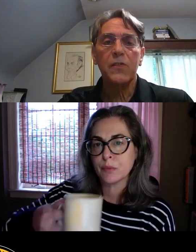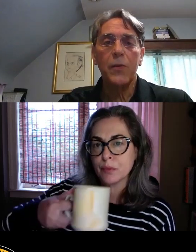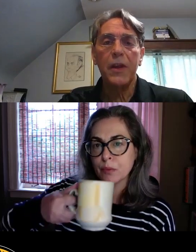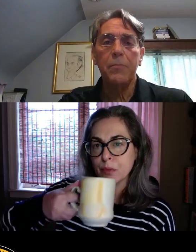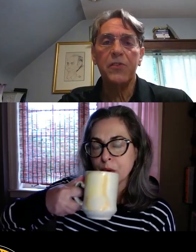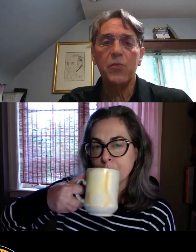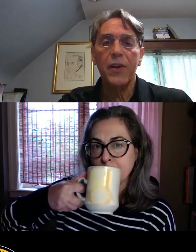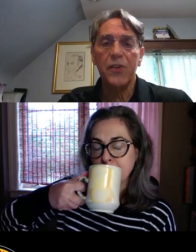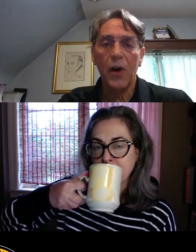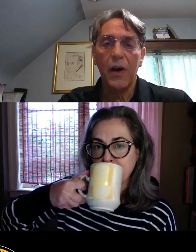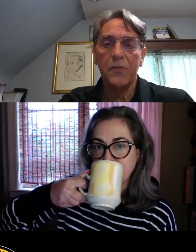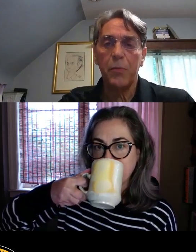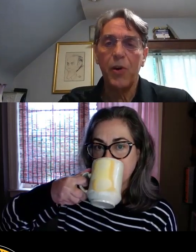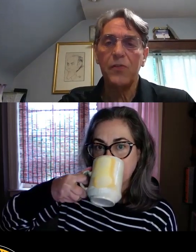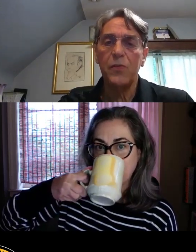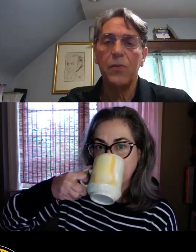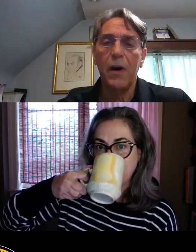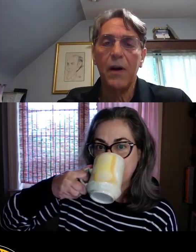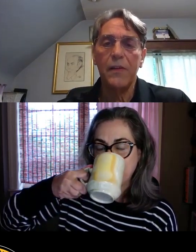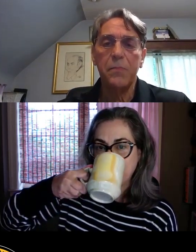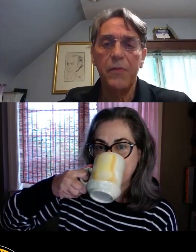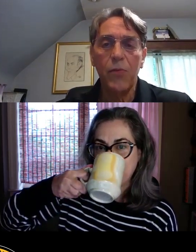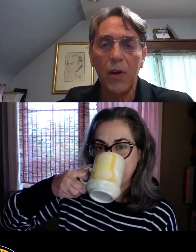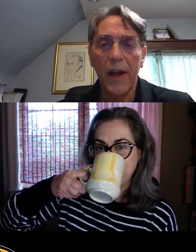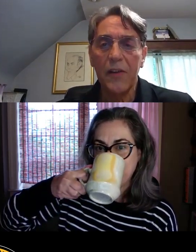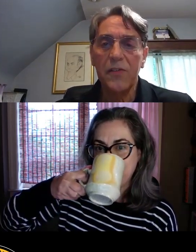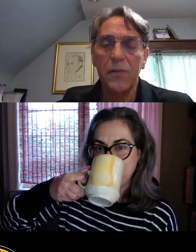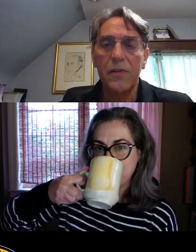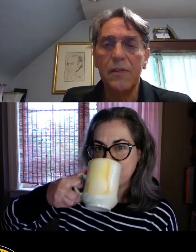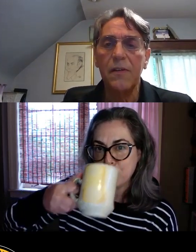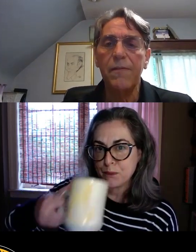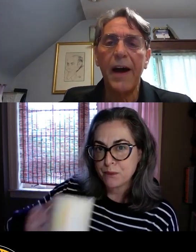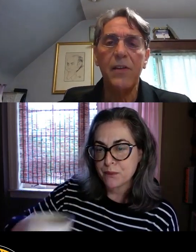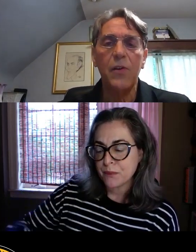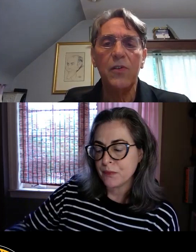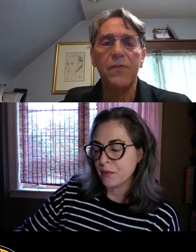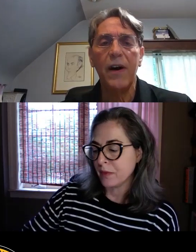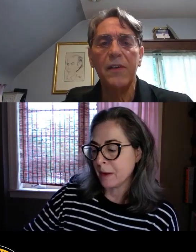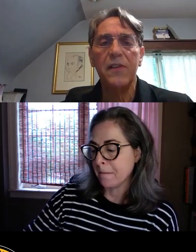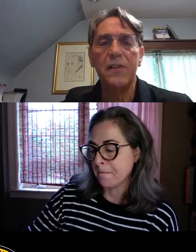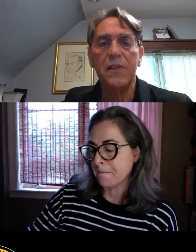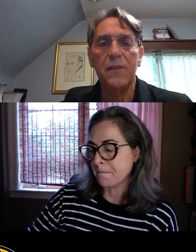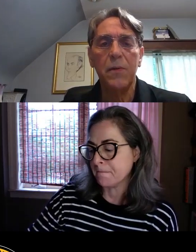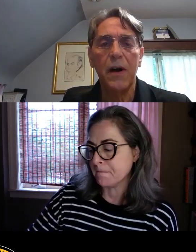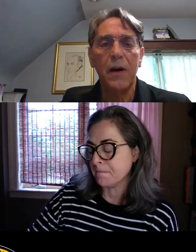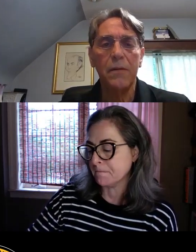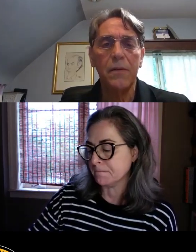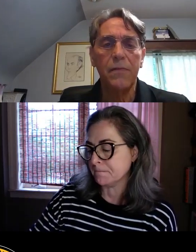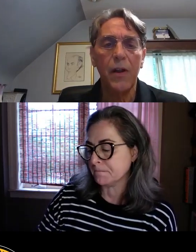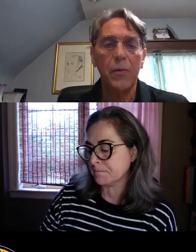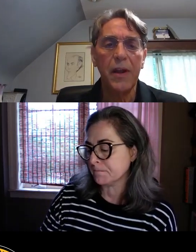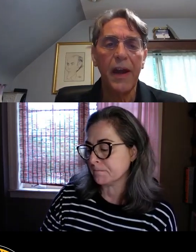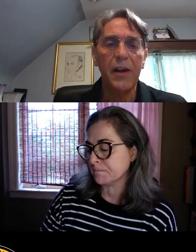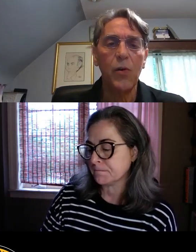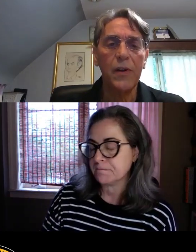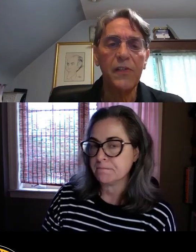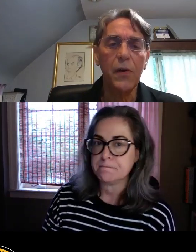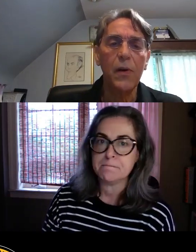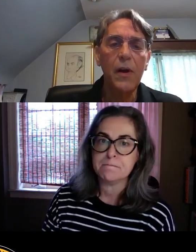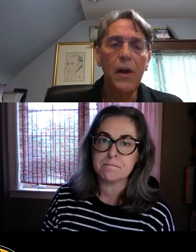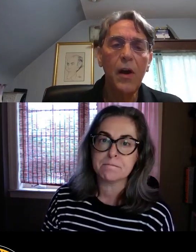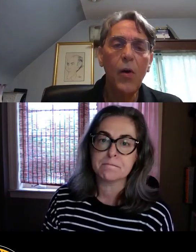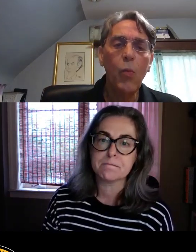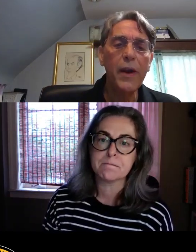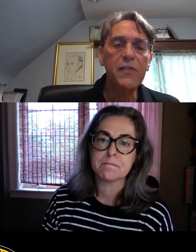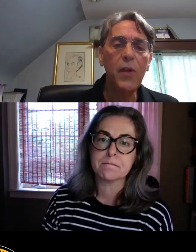So the administration on his proposal, that's before council, divided those funds into the following categories